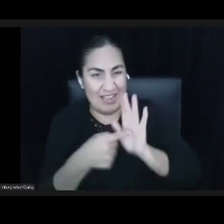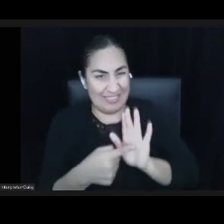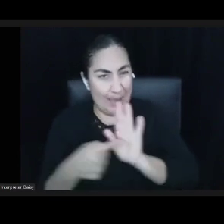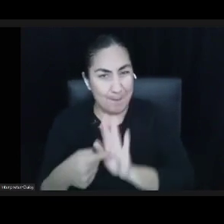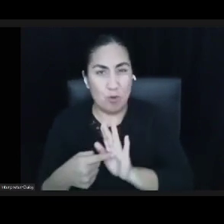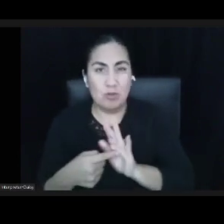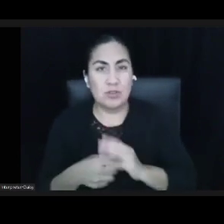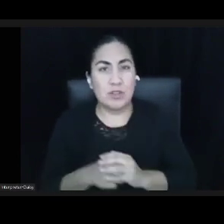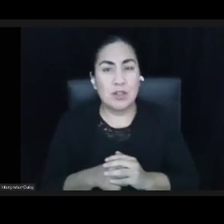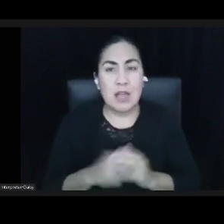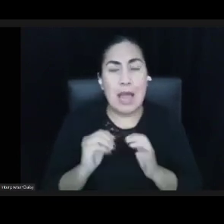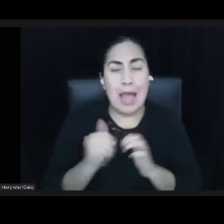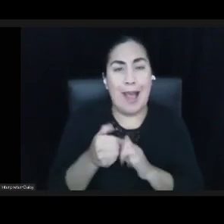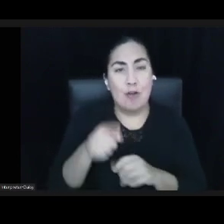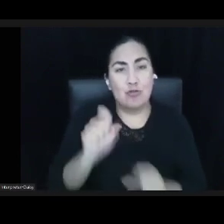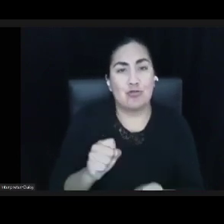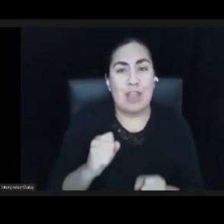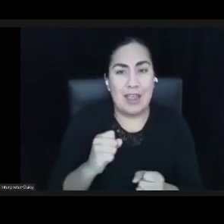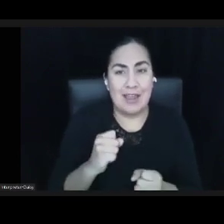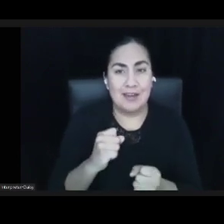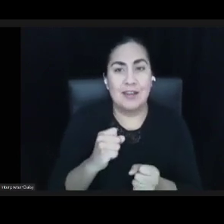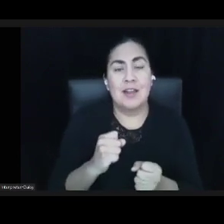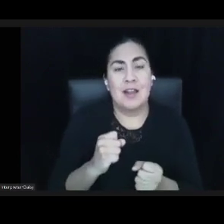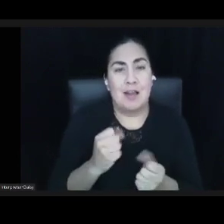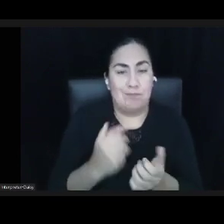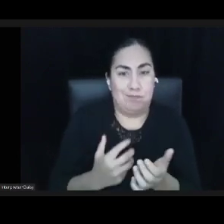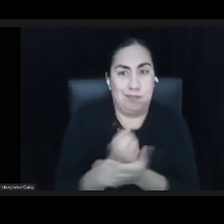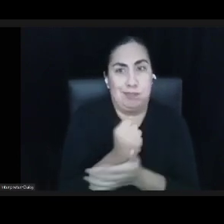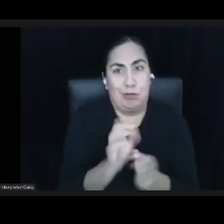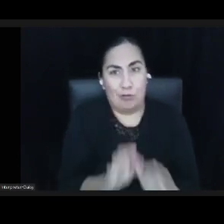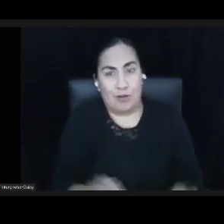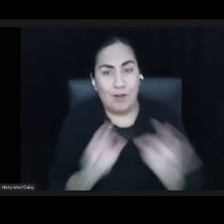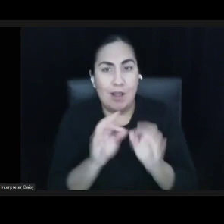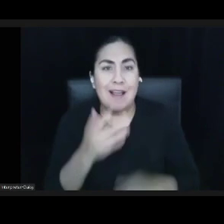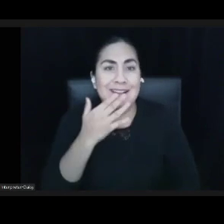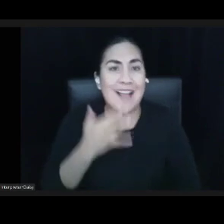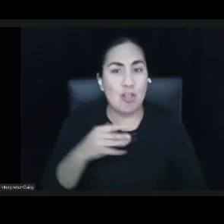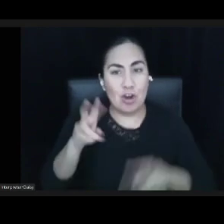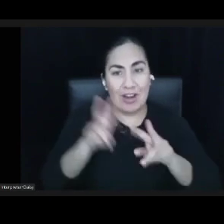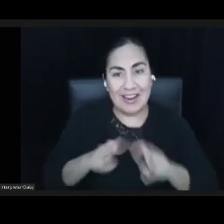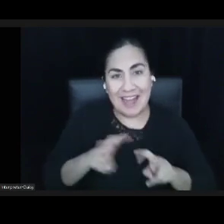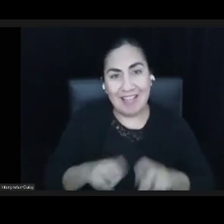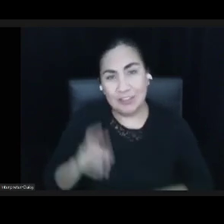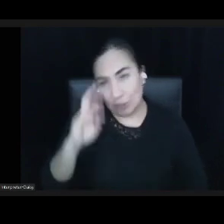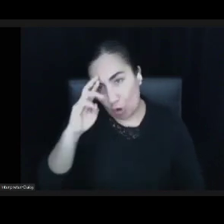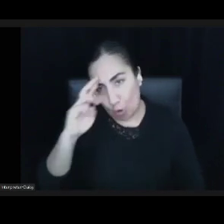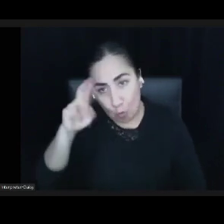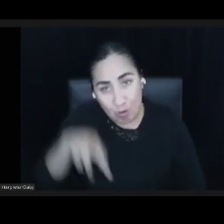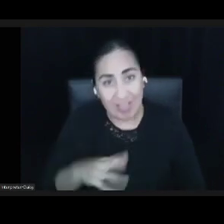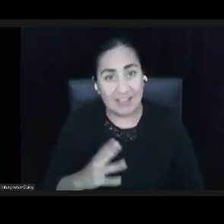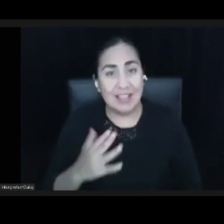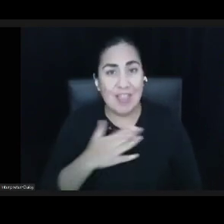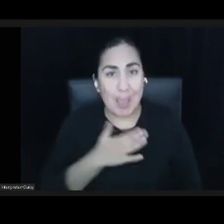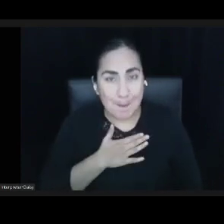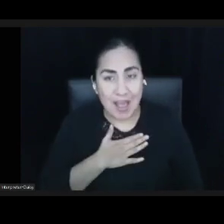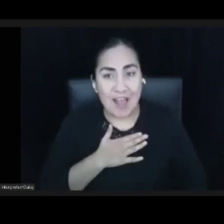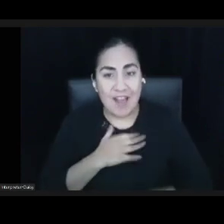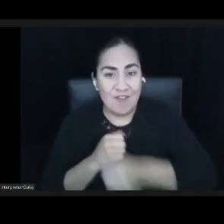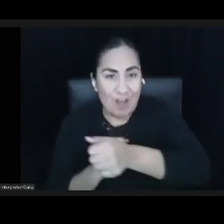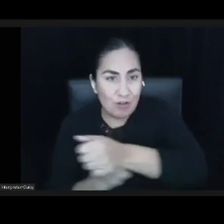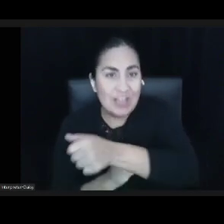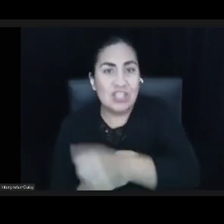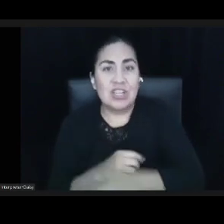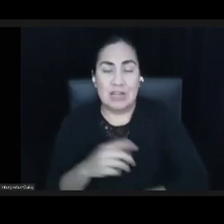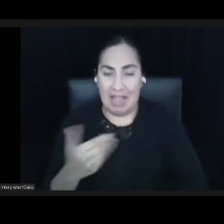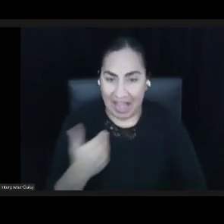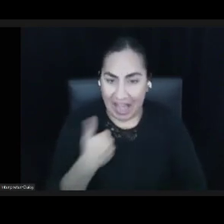taking advantage, know, being critical of colorblind analysis, realizing that that my foundation does have a political framework